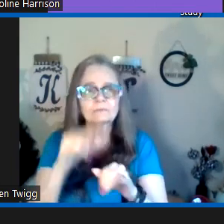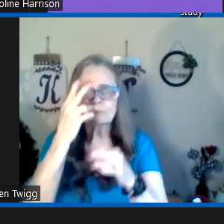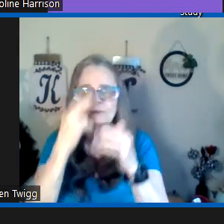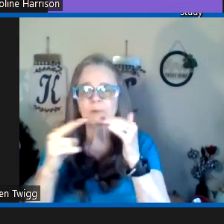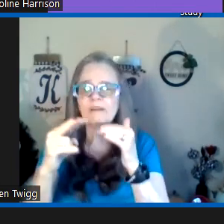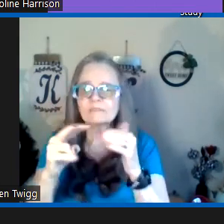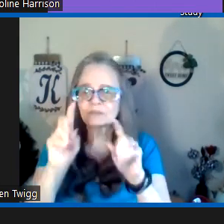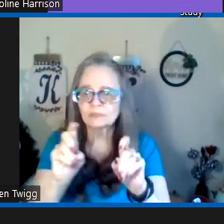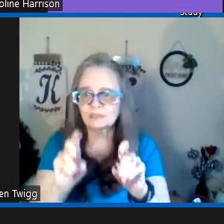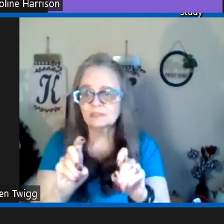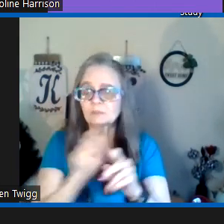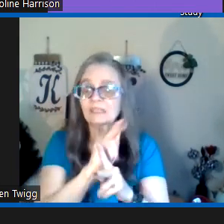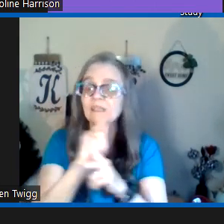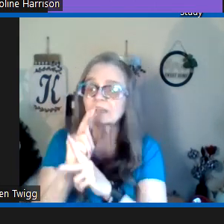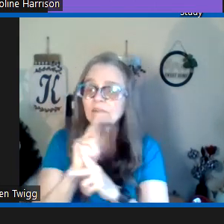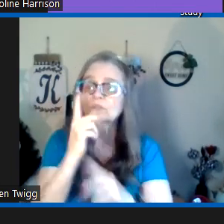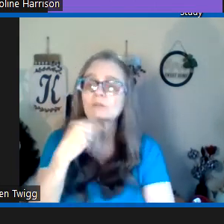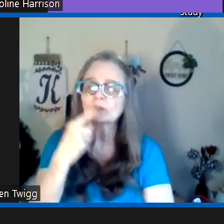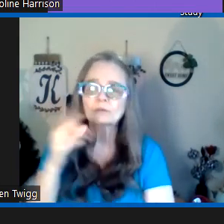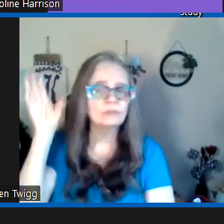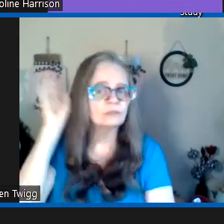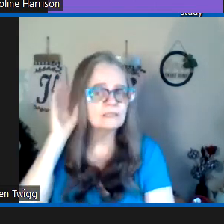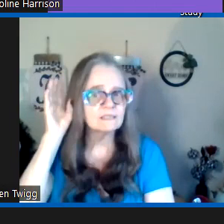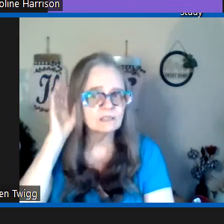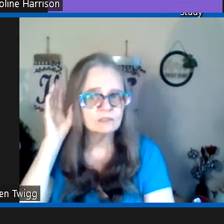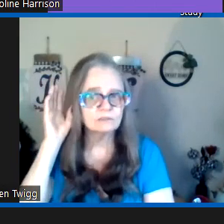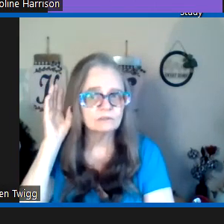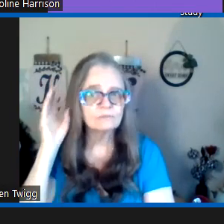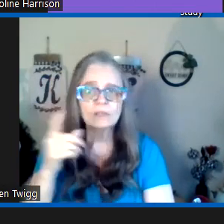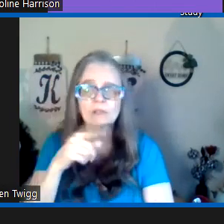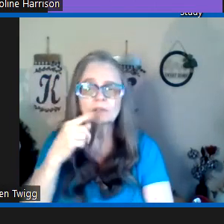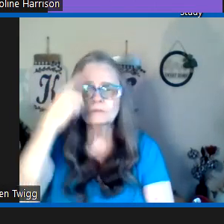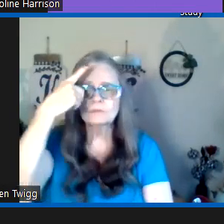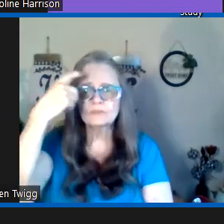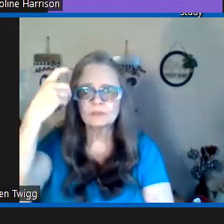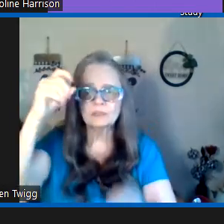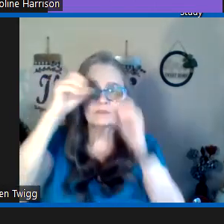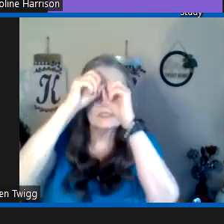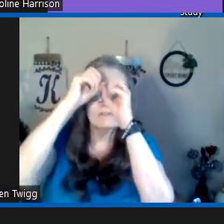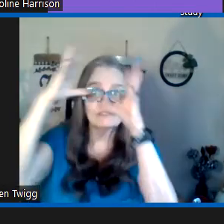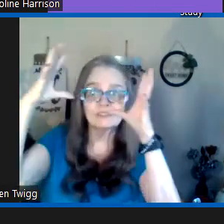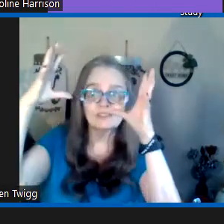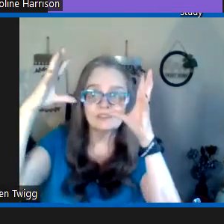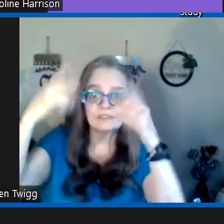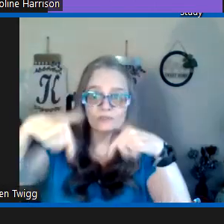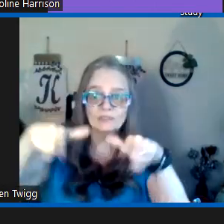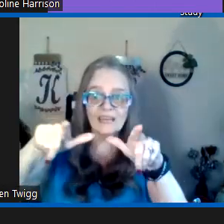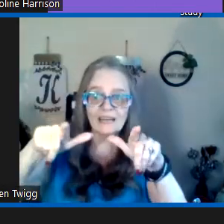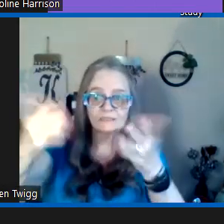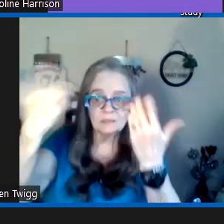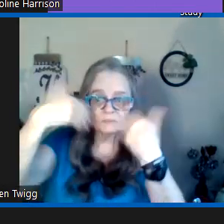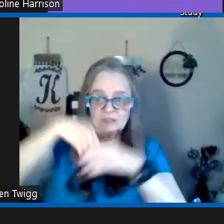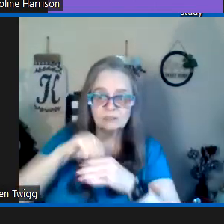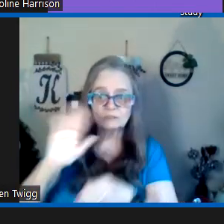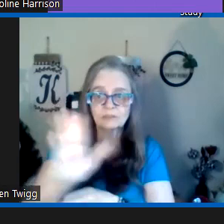uh with with prophets we need to be careful who you're listening to whose dreams and visions you